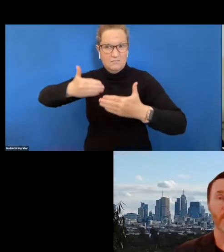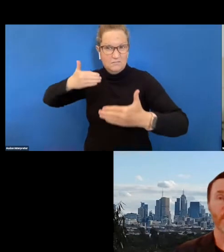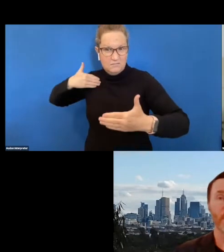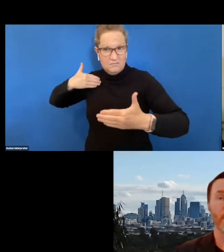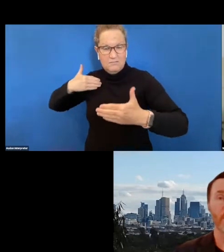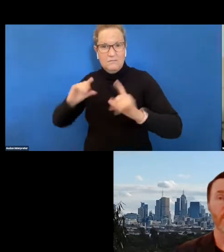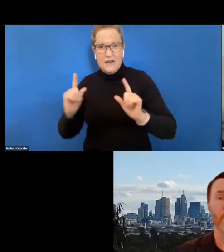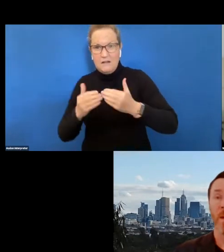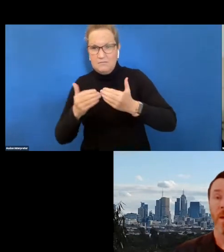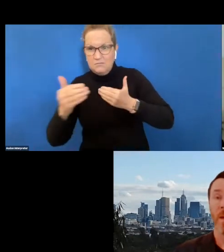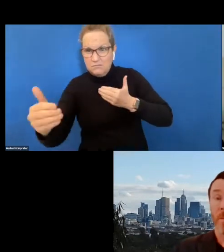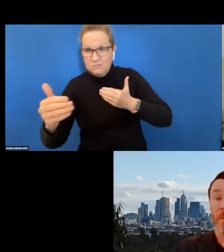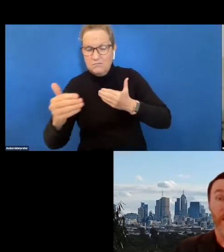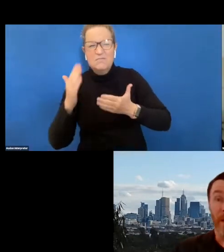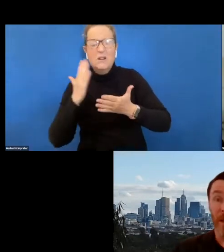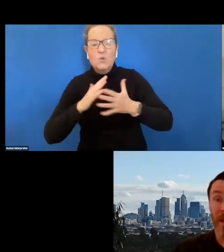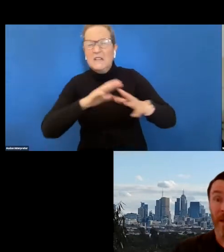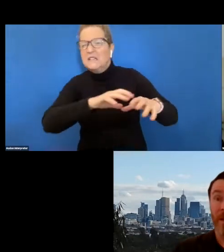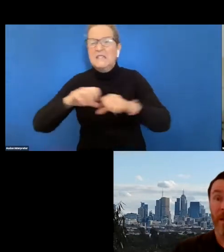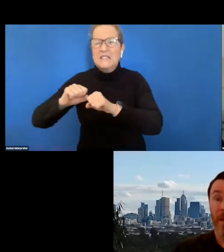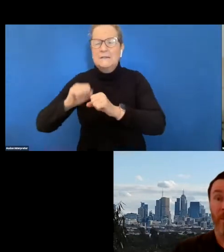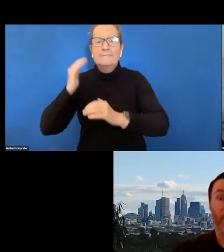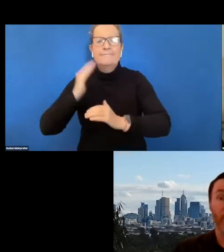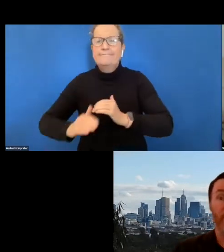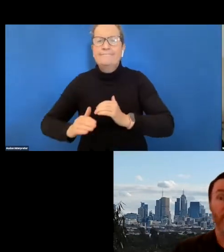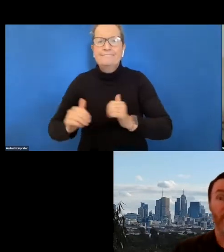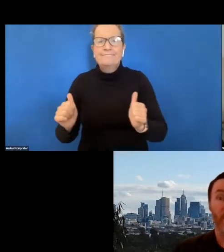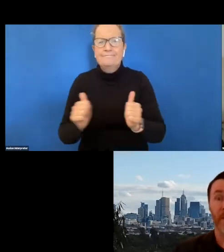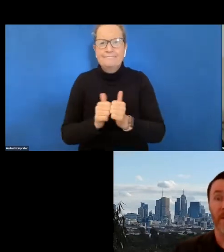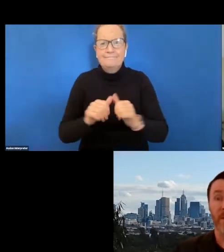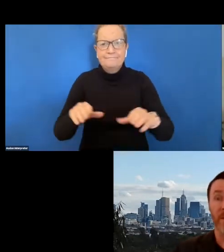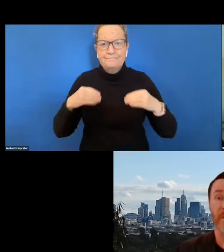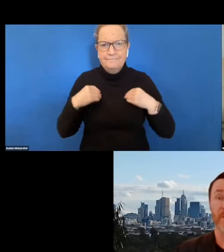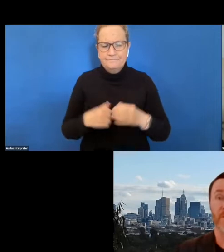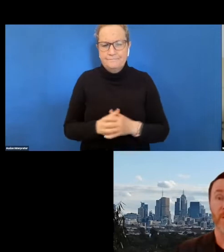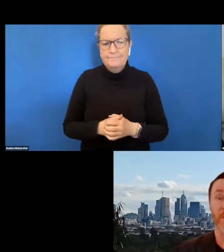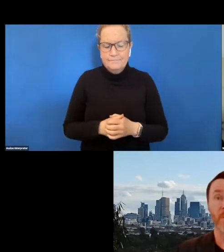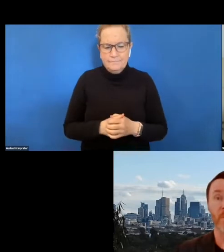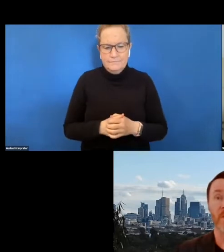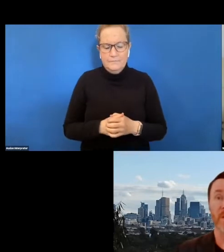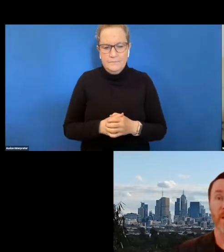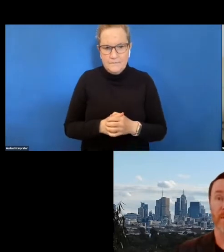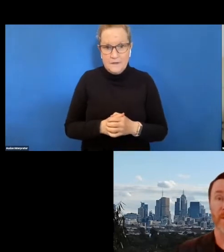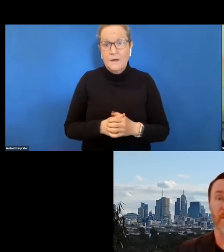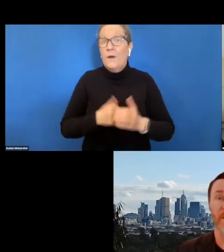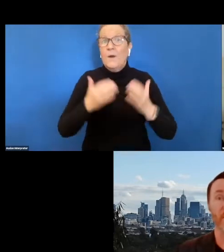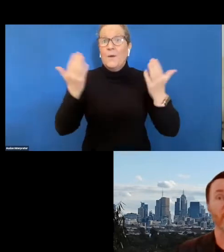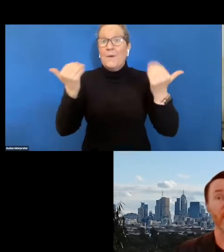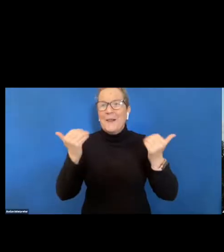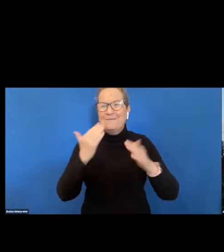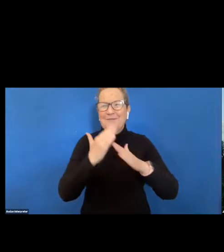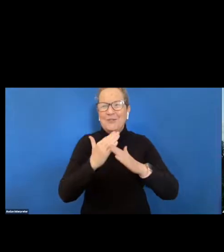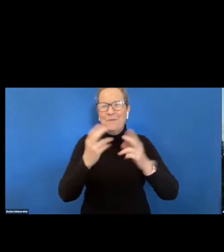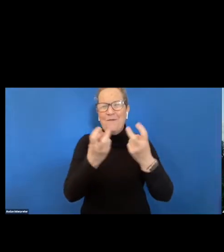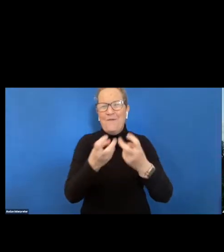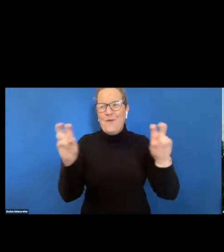morning and again welcome to the second of a series of jobs forums designed to assist and help